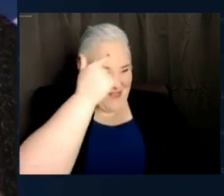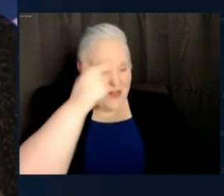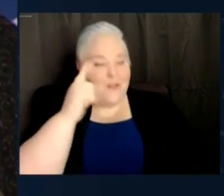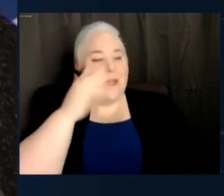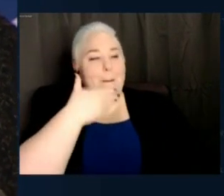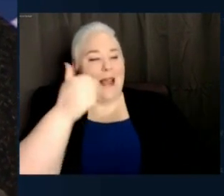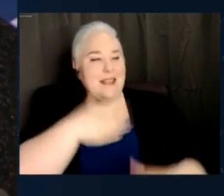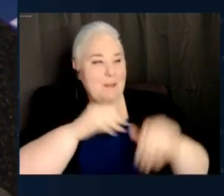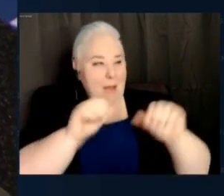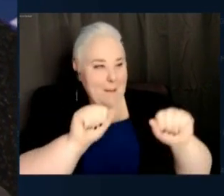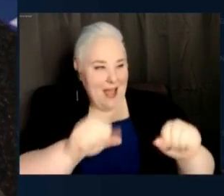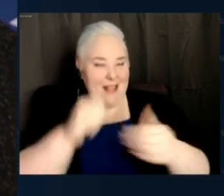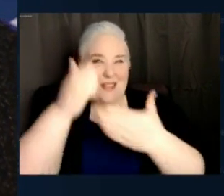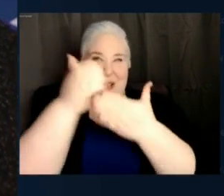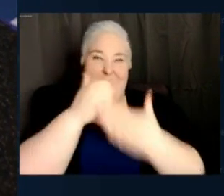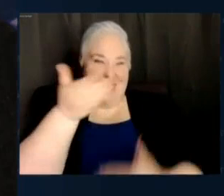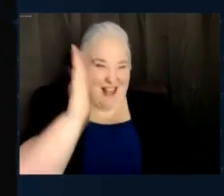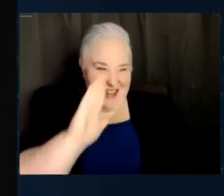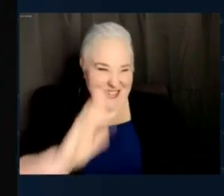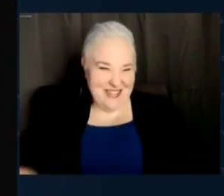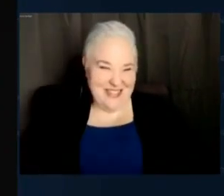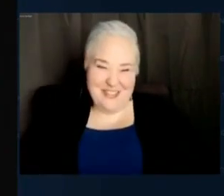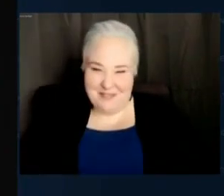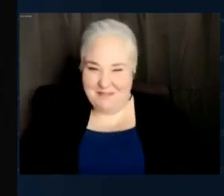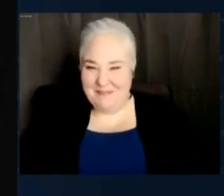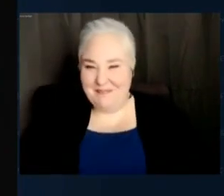ability. So help me, God. So help me, God. Congratulations.